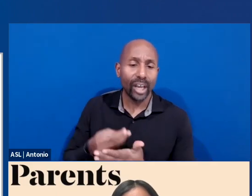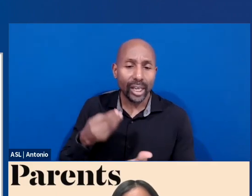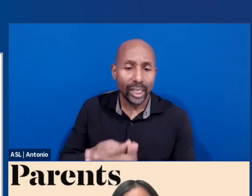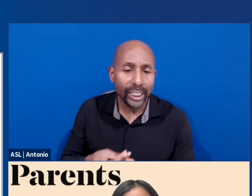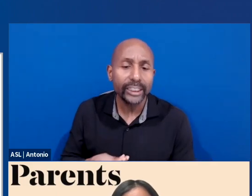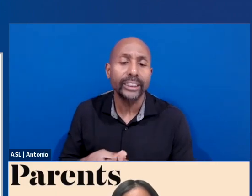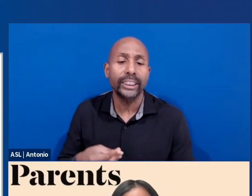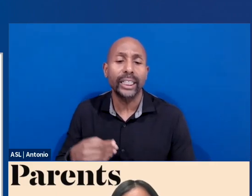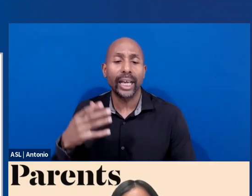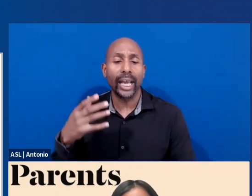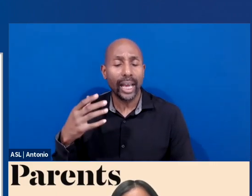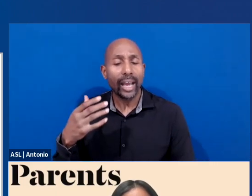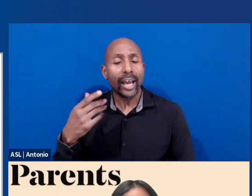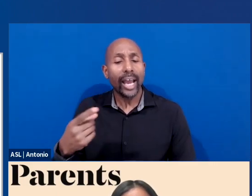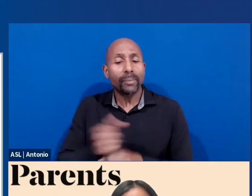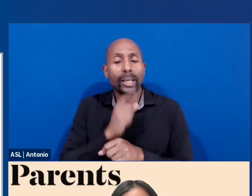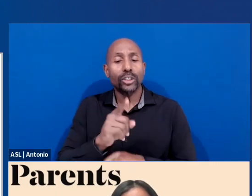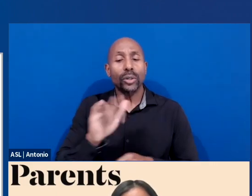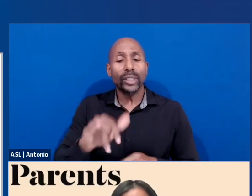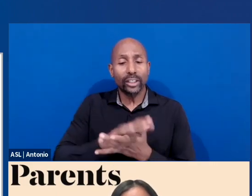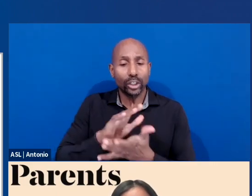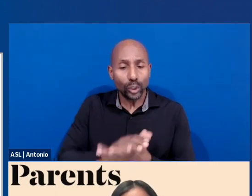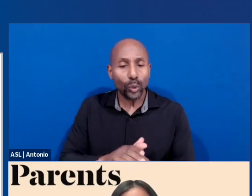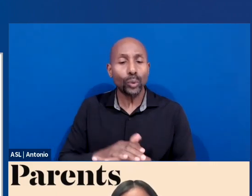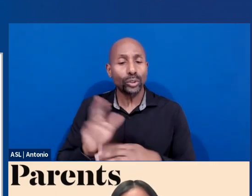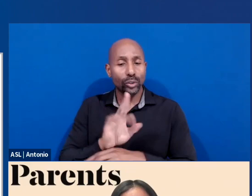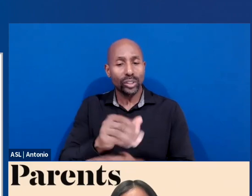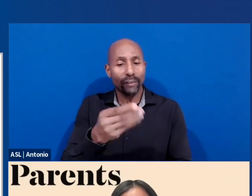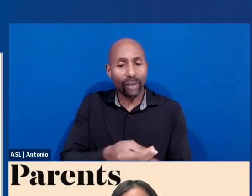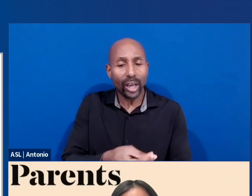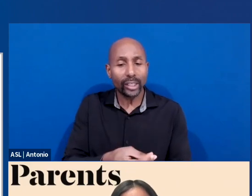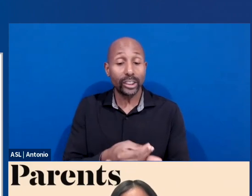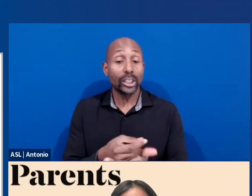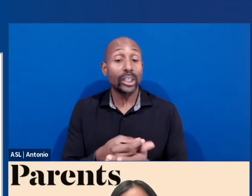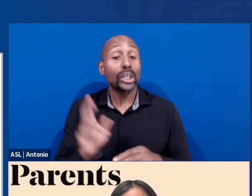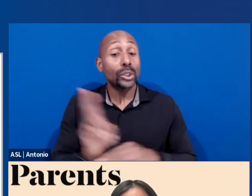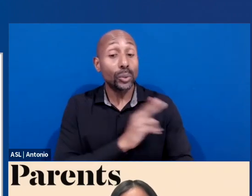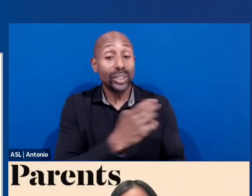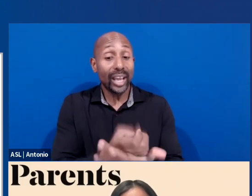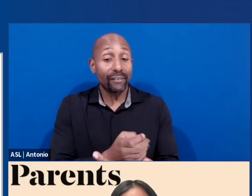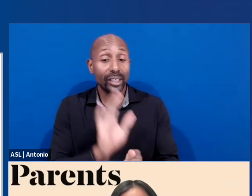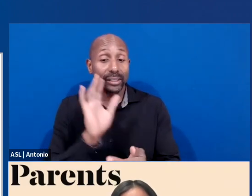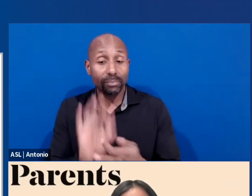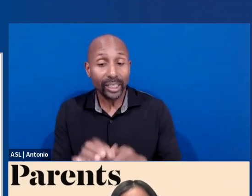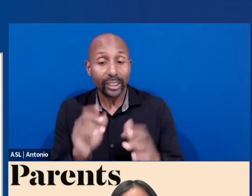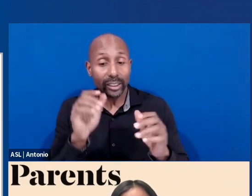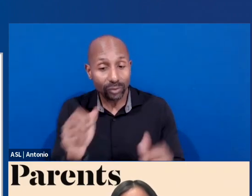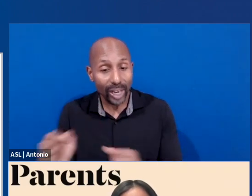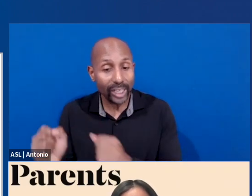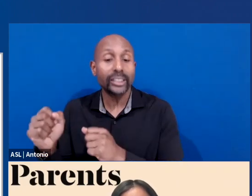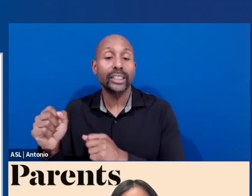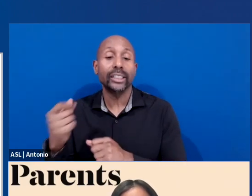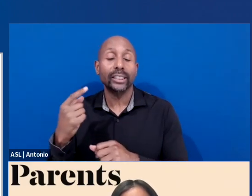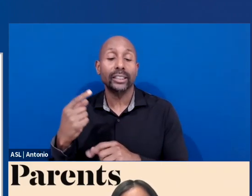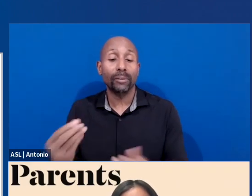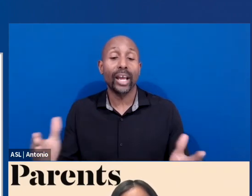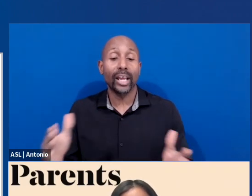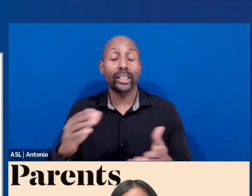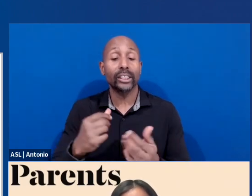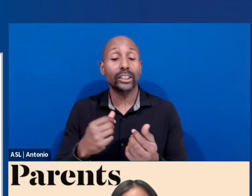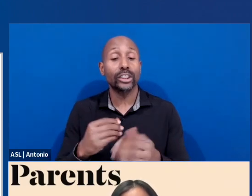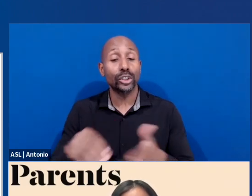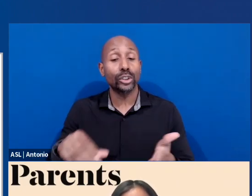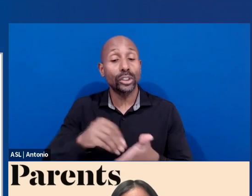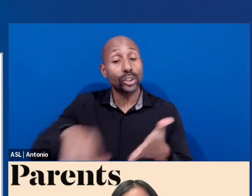that they're leading the way and they're also responding strong. Proud to report that over half of our schools are now